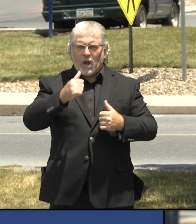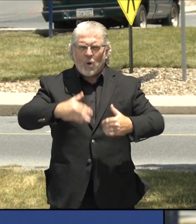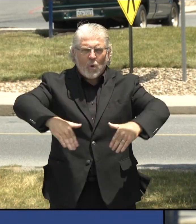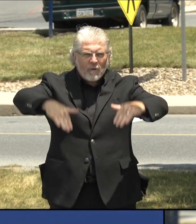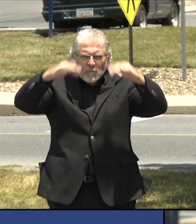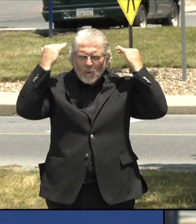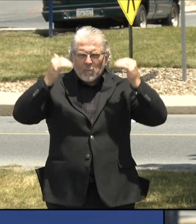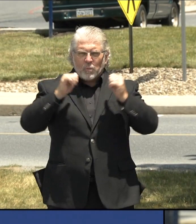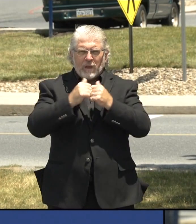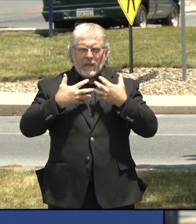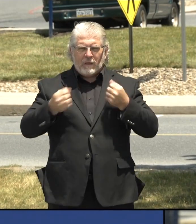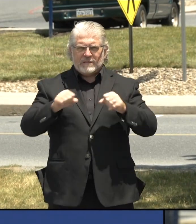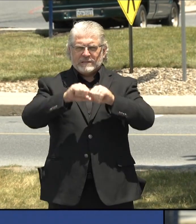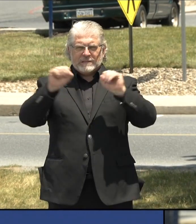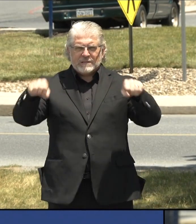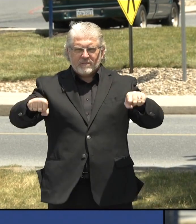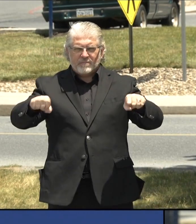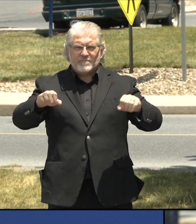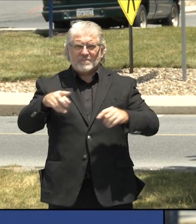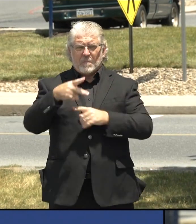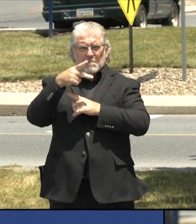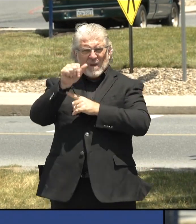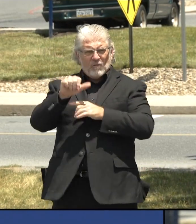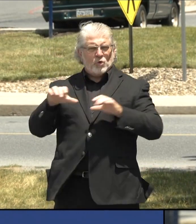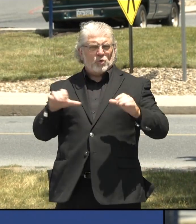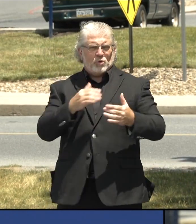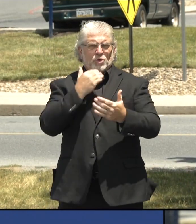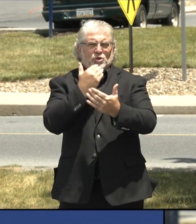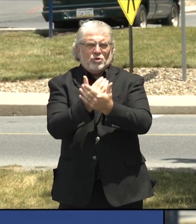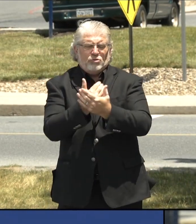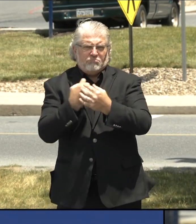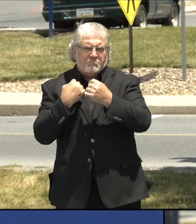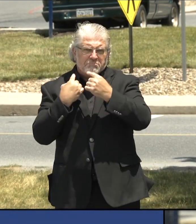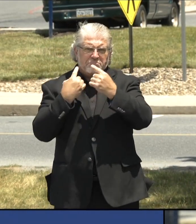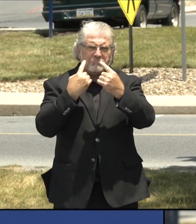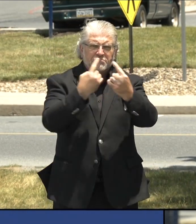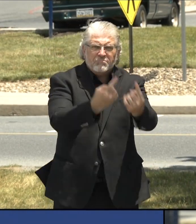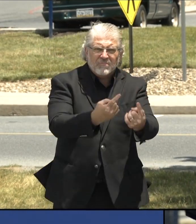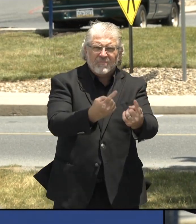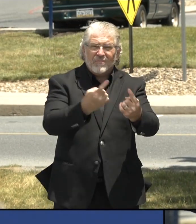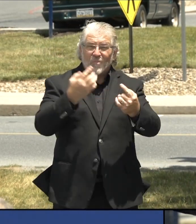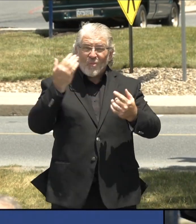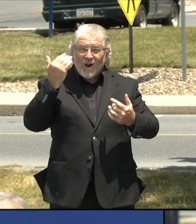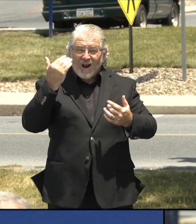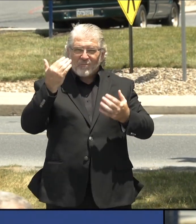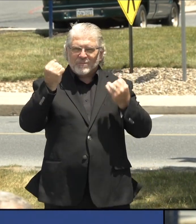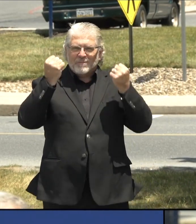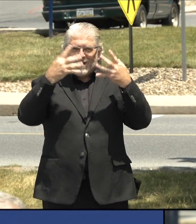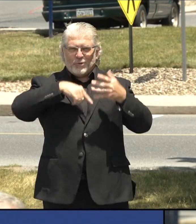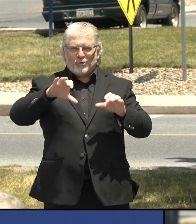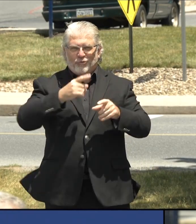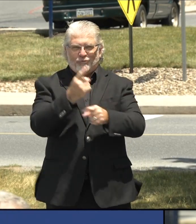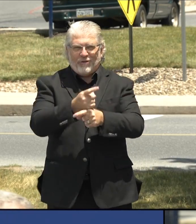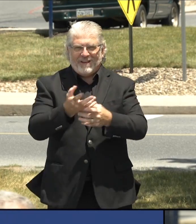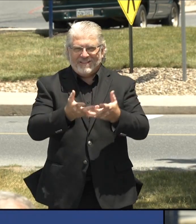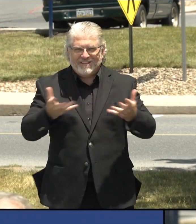Pennsylvania has been really in good shape in that area. think because we did many of the right things thanks to Dr. Levine